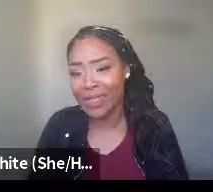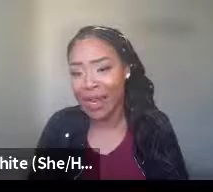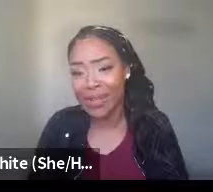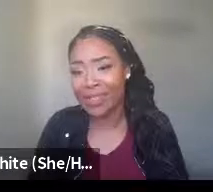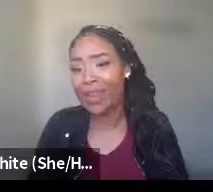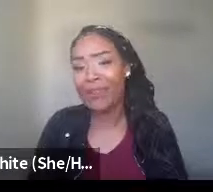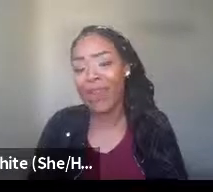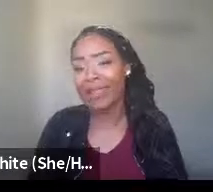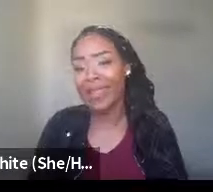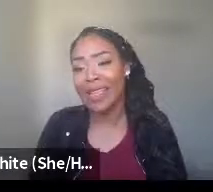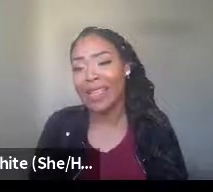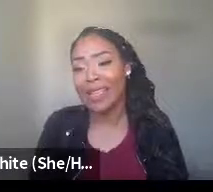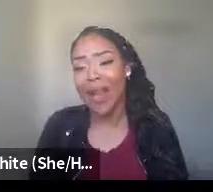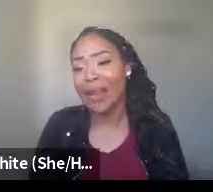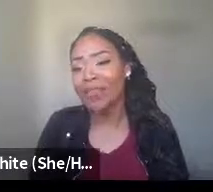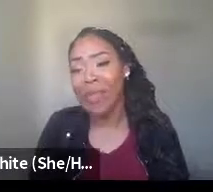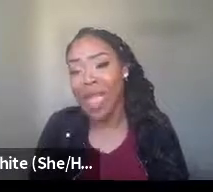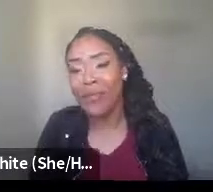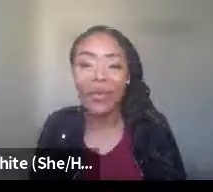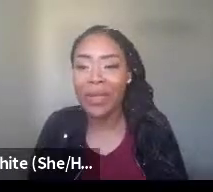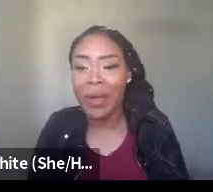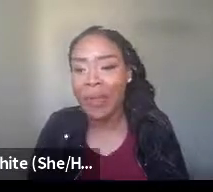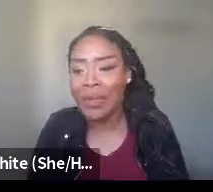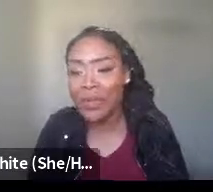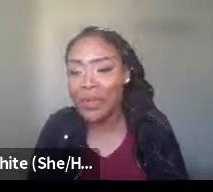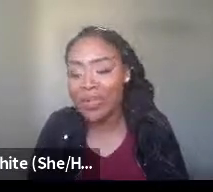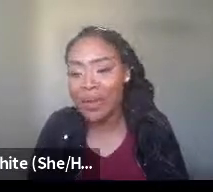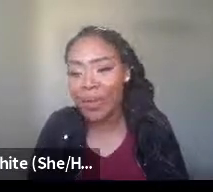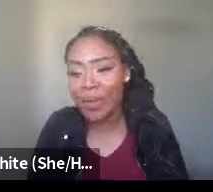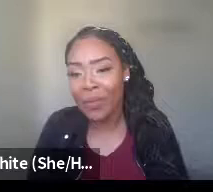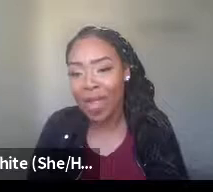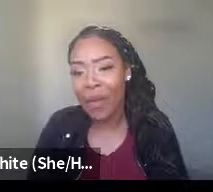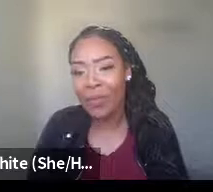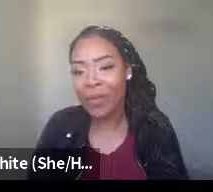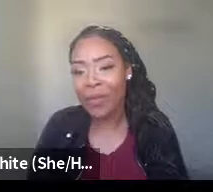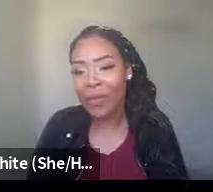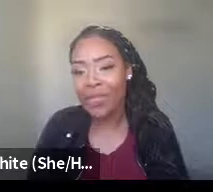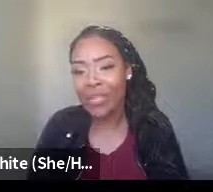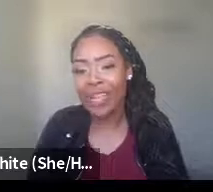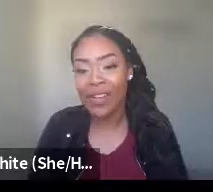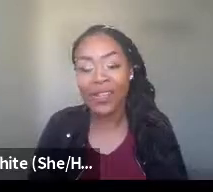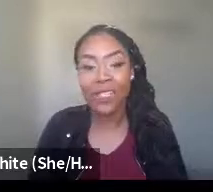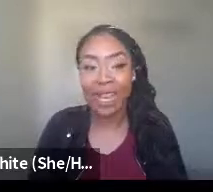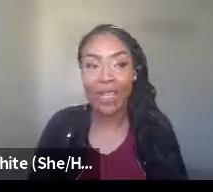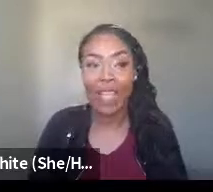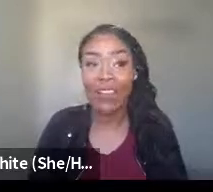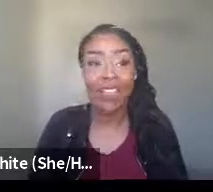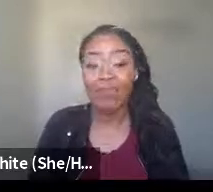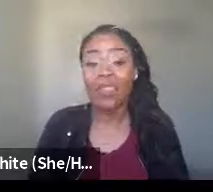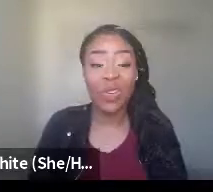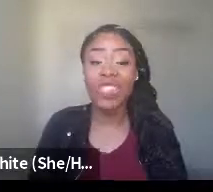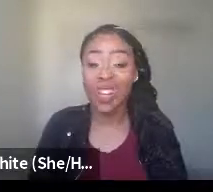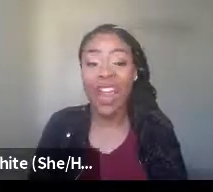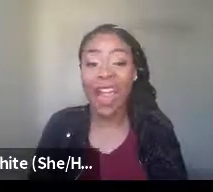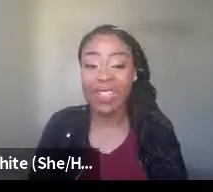everyone is a therapist. Not everyone has cognitive behavioral therapy tools in their workshop, you know? And so just understanding that